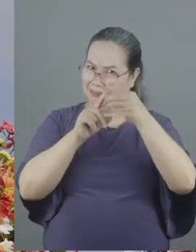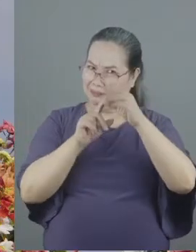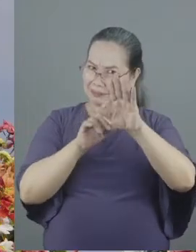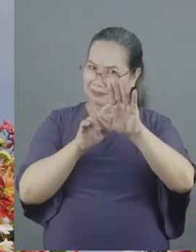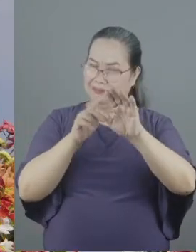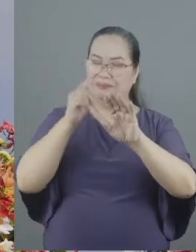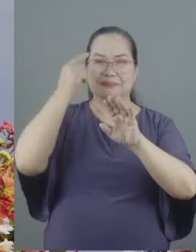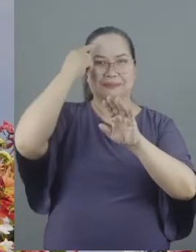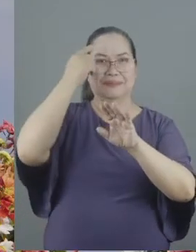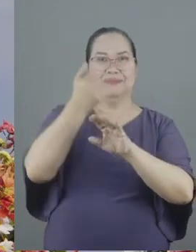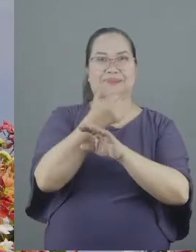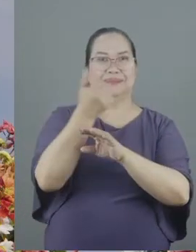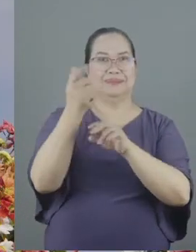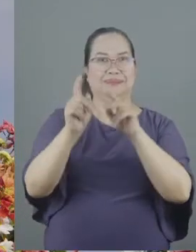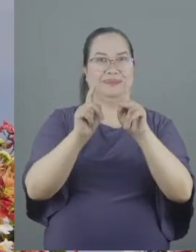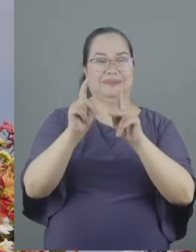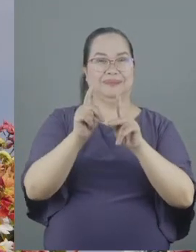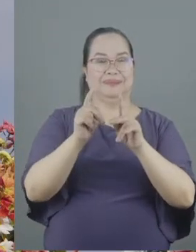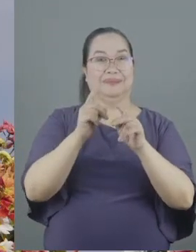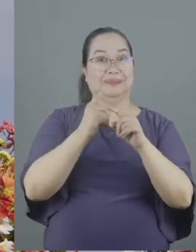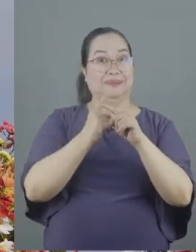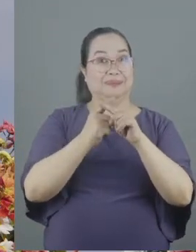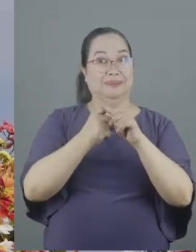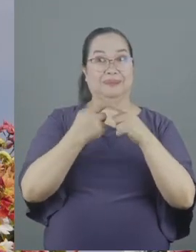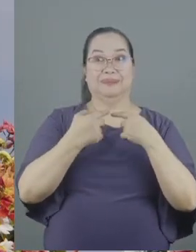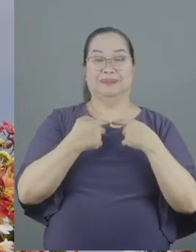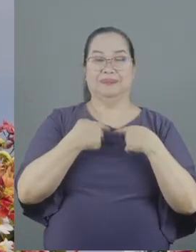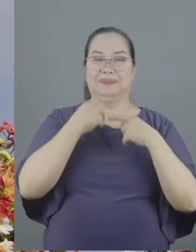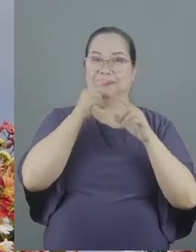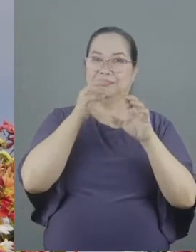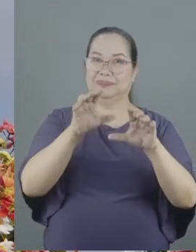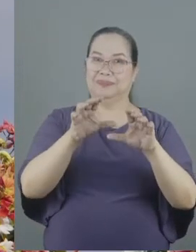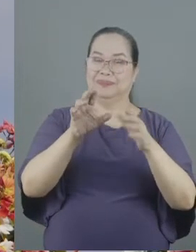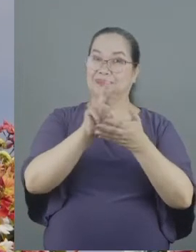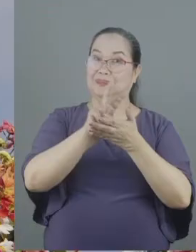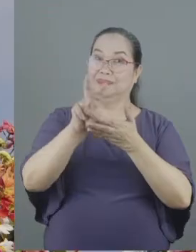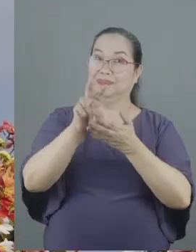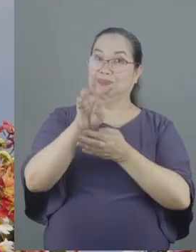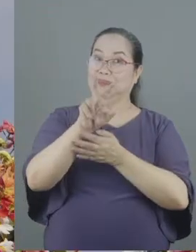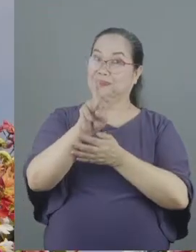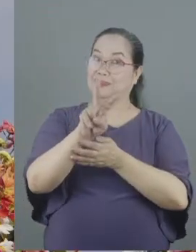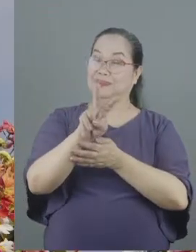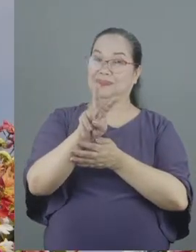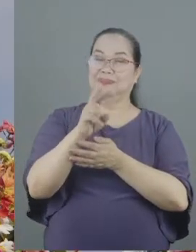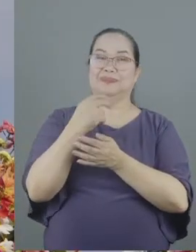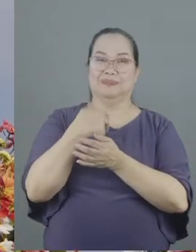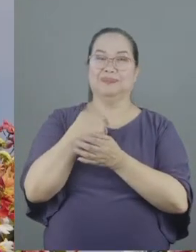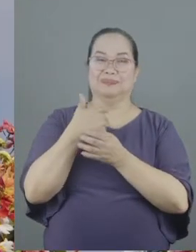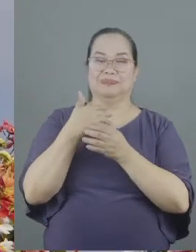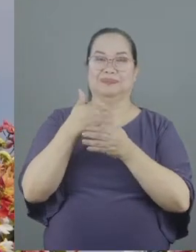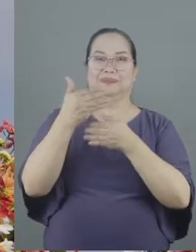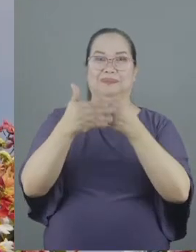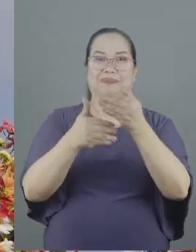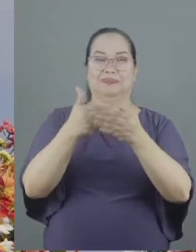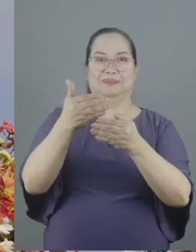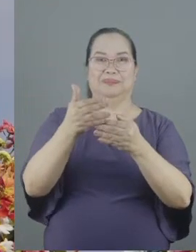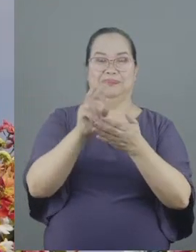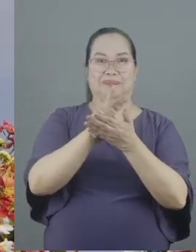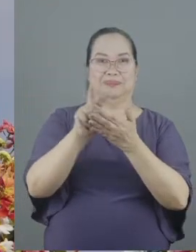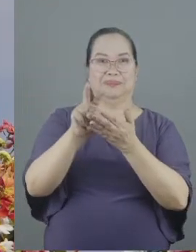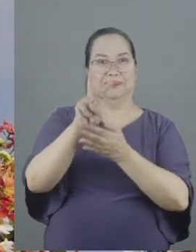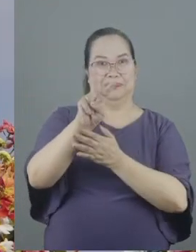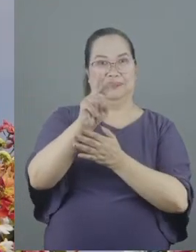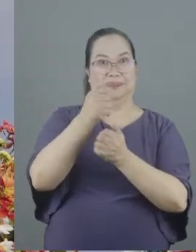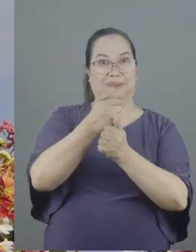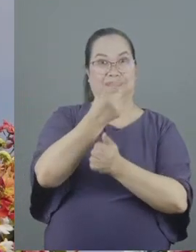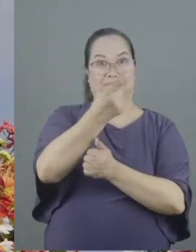others positively there's a command now we're in verse 2 wow there's progress verse 2 let each